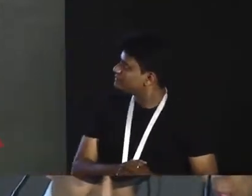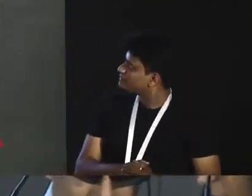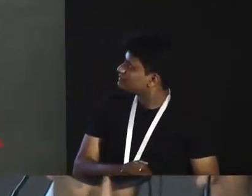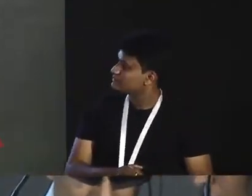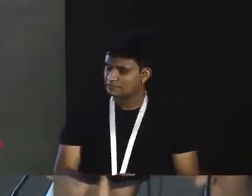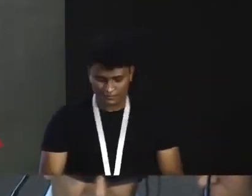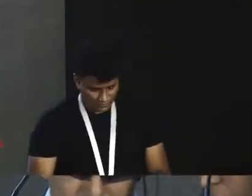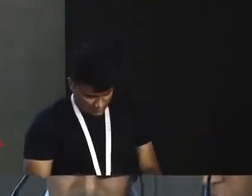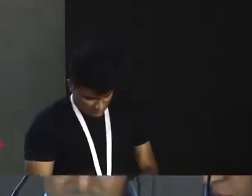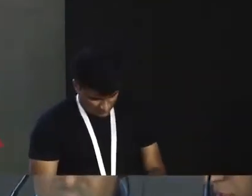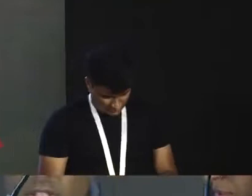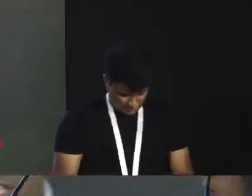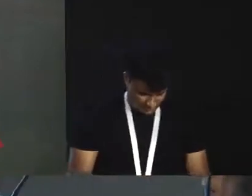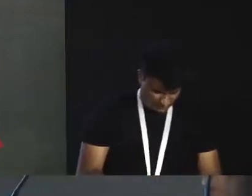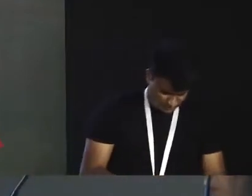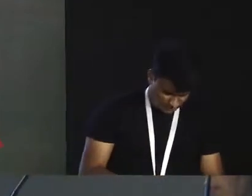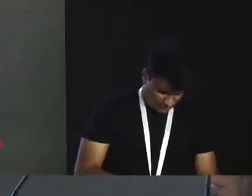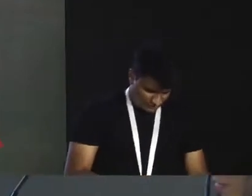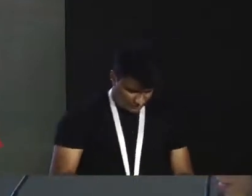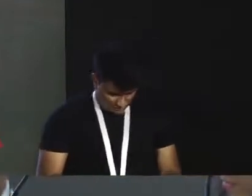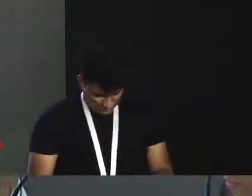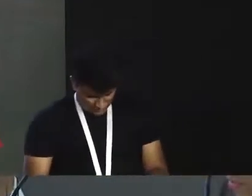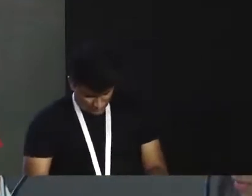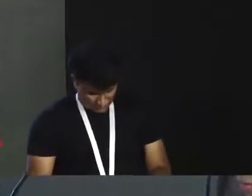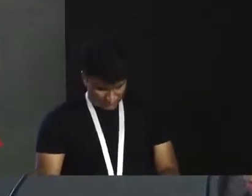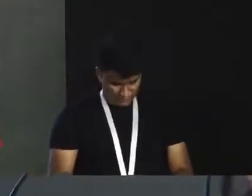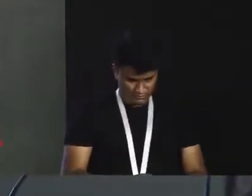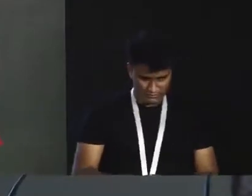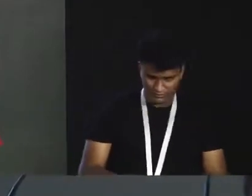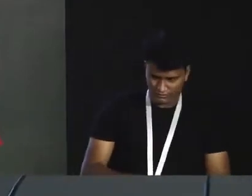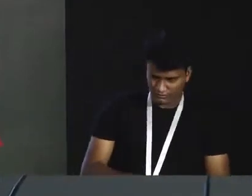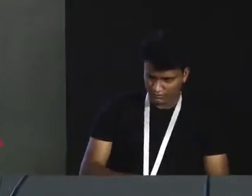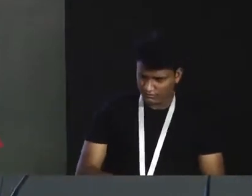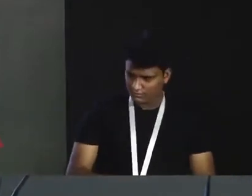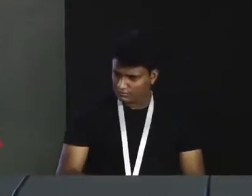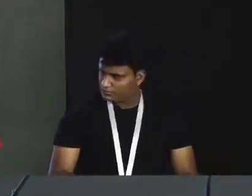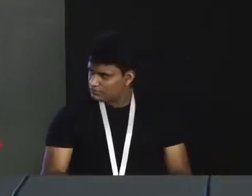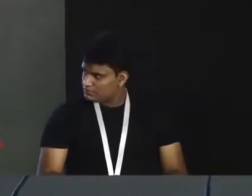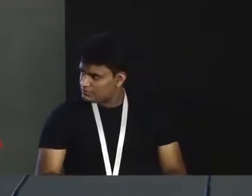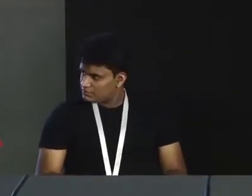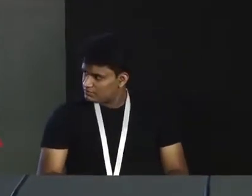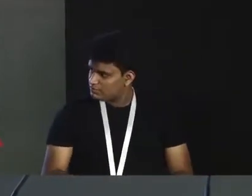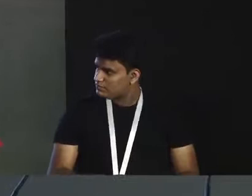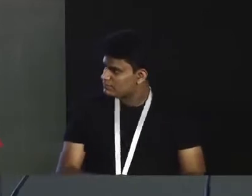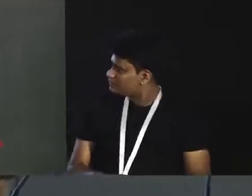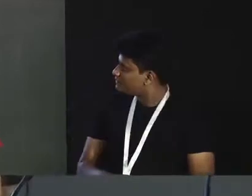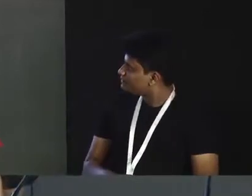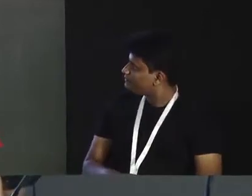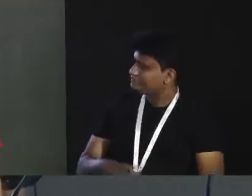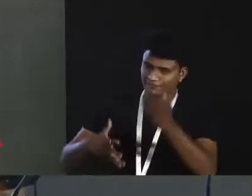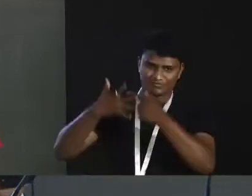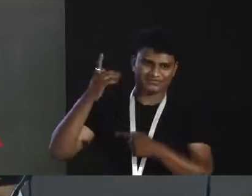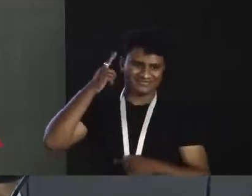Okay. sensory substitution. Okay. We just spoke about sensory substitution. That's the visual lineup for those who need it. Next.